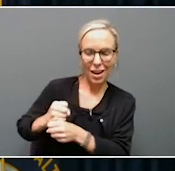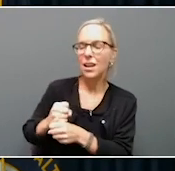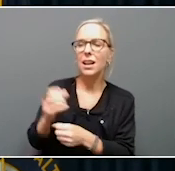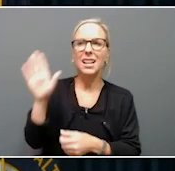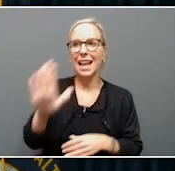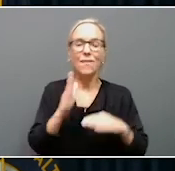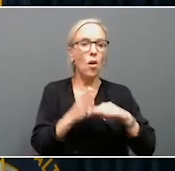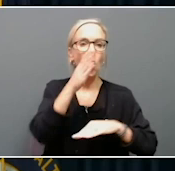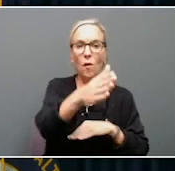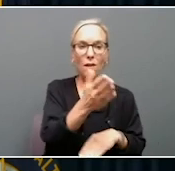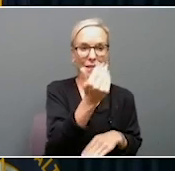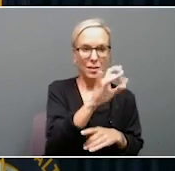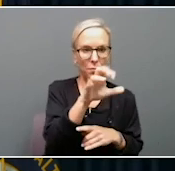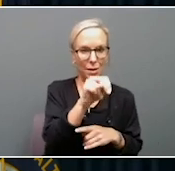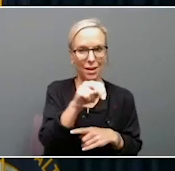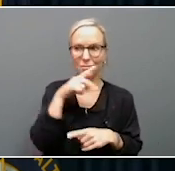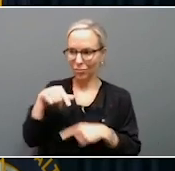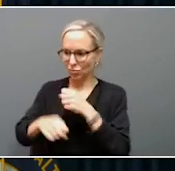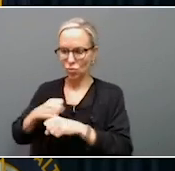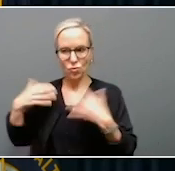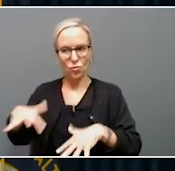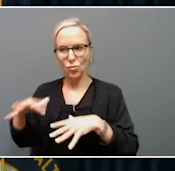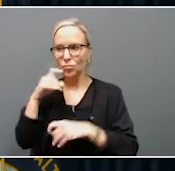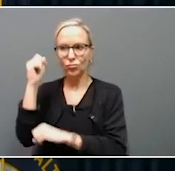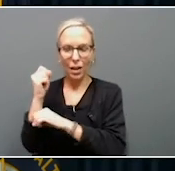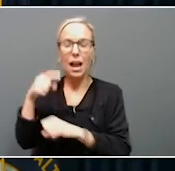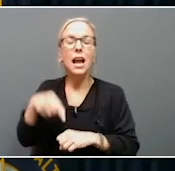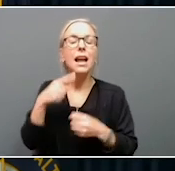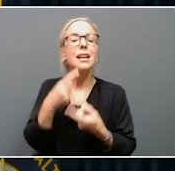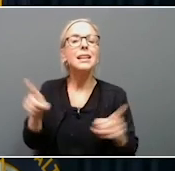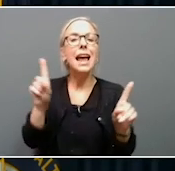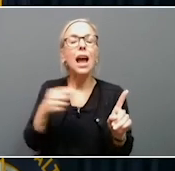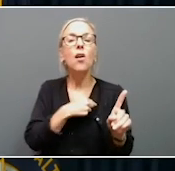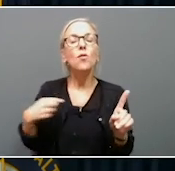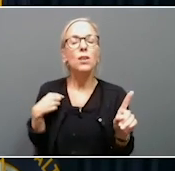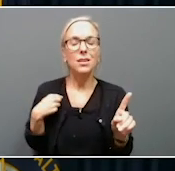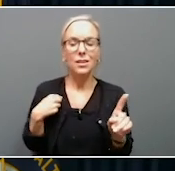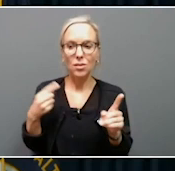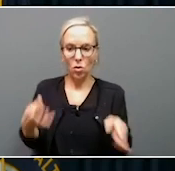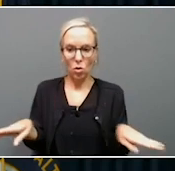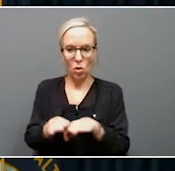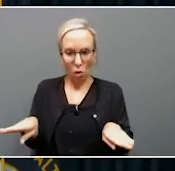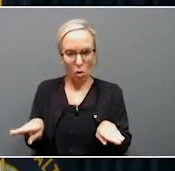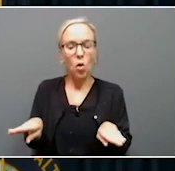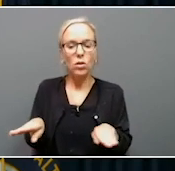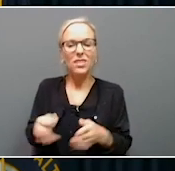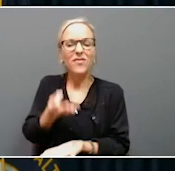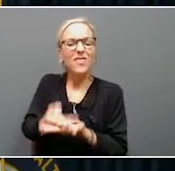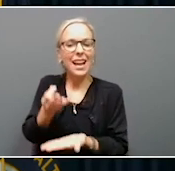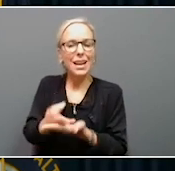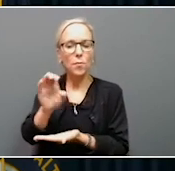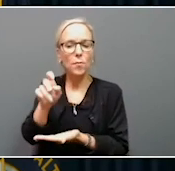billion. We can also announce that we believe when we close the books, which will happen here in just a few weeks,